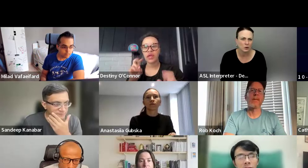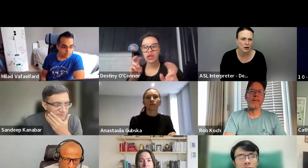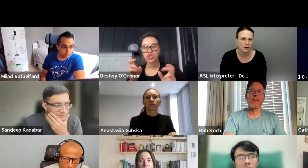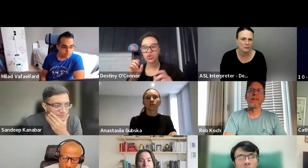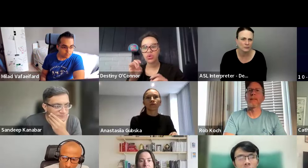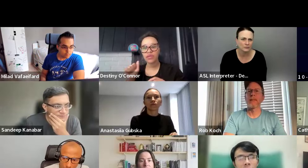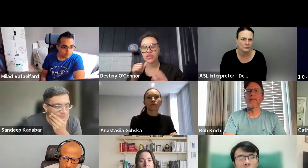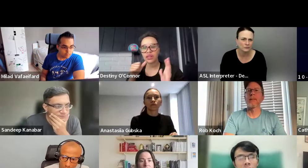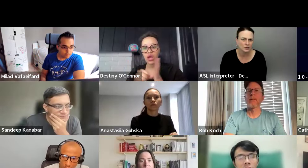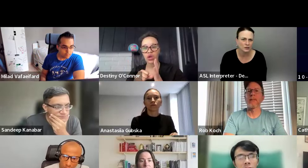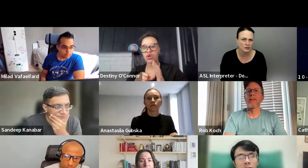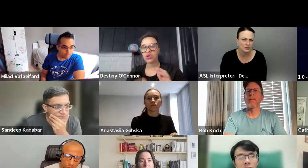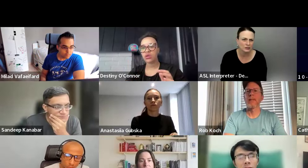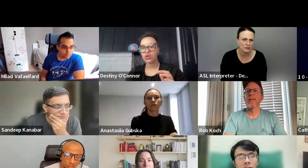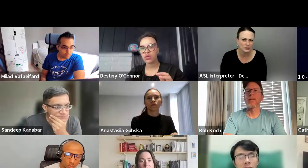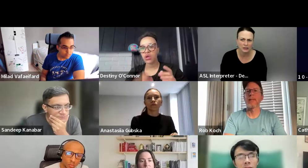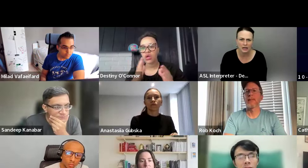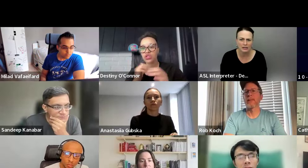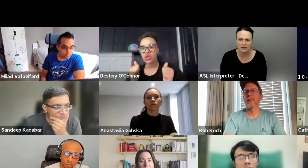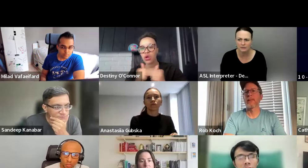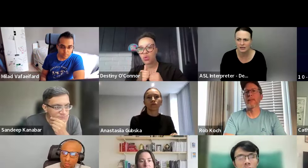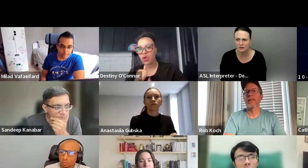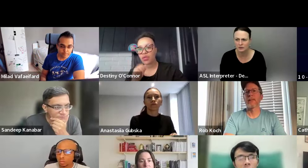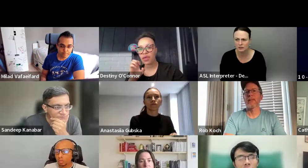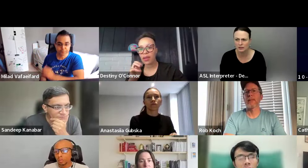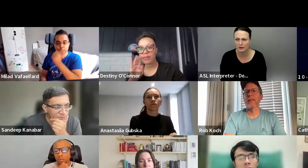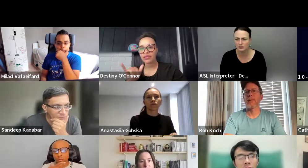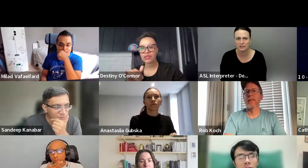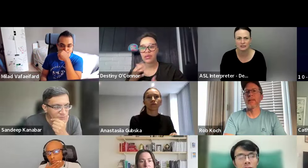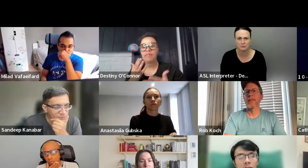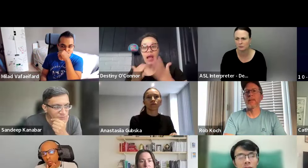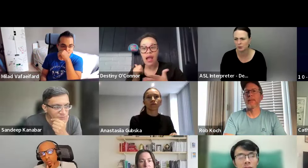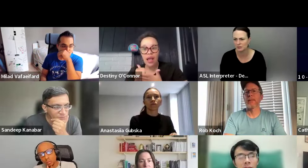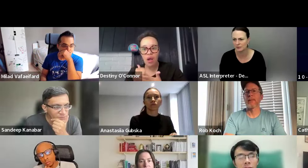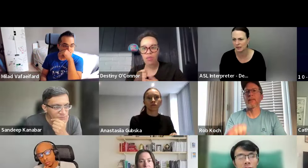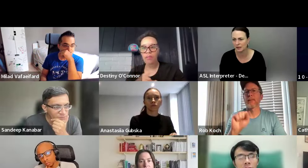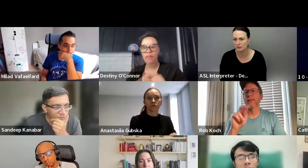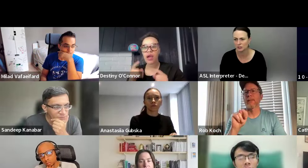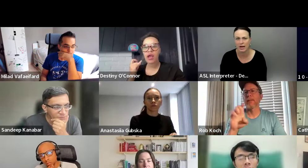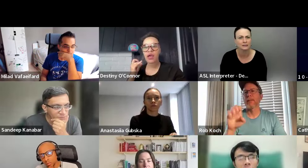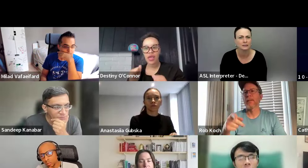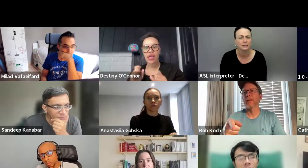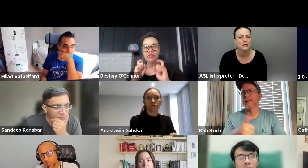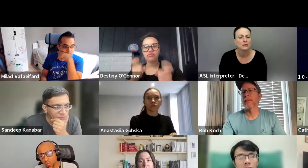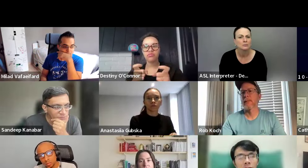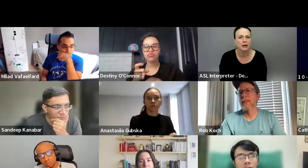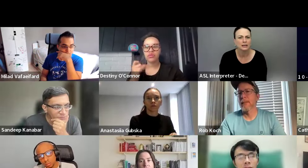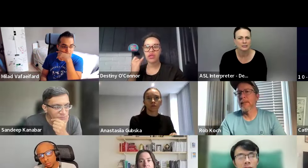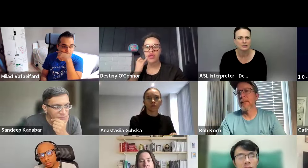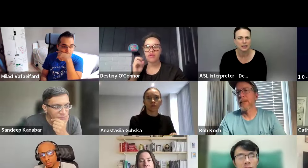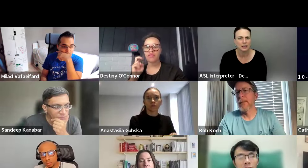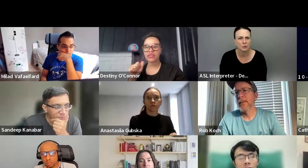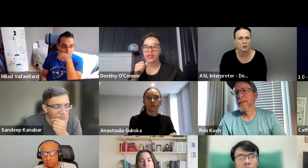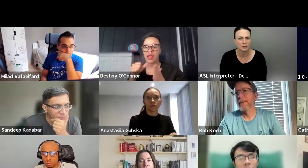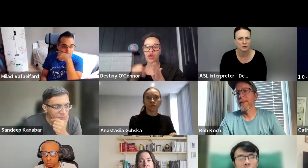So, um, I I'm thinking there's a letter. was some deep posted something in the chat, but